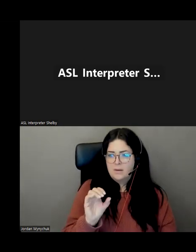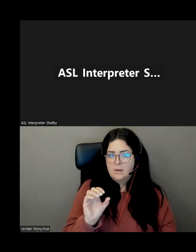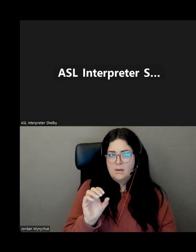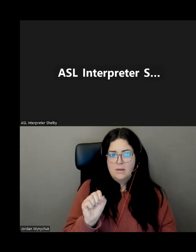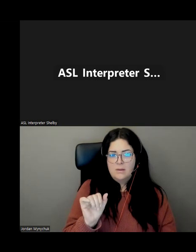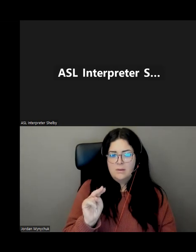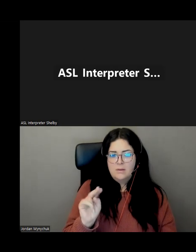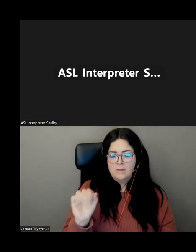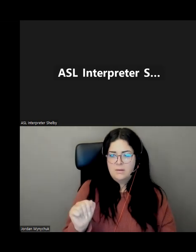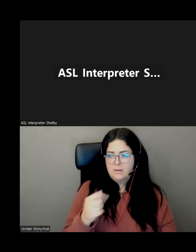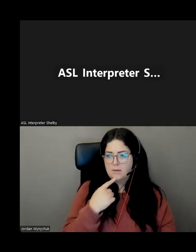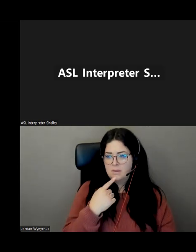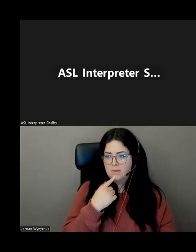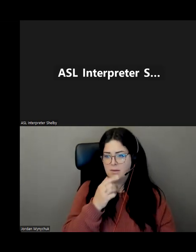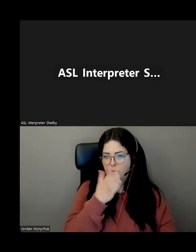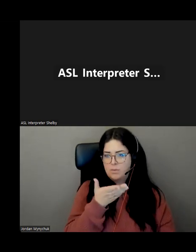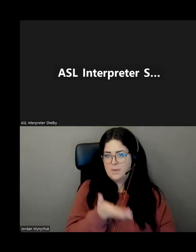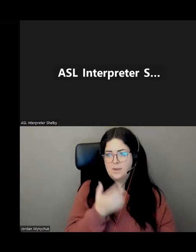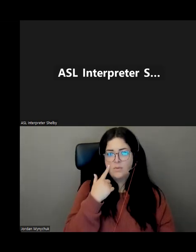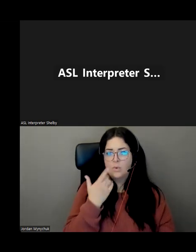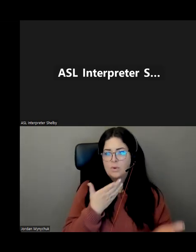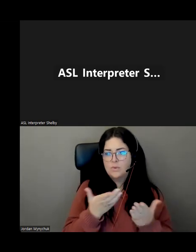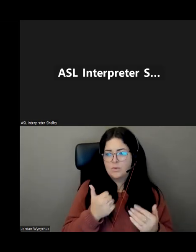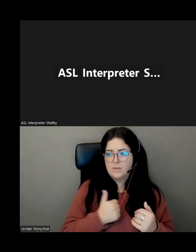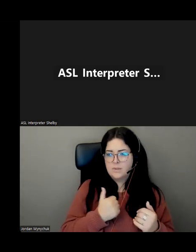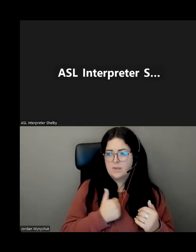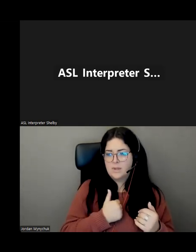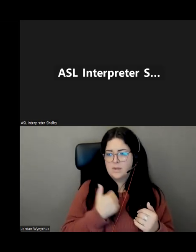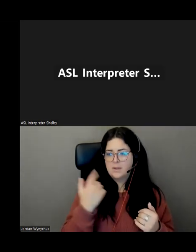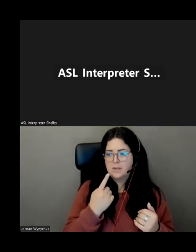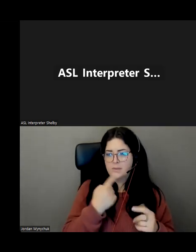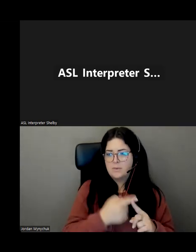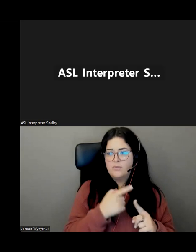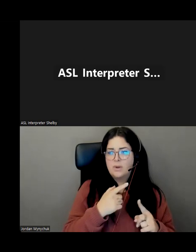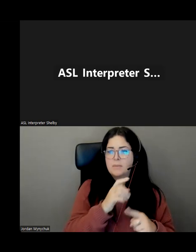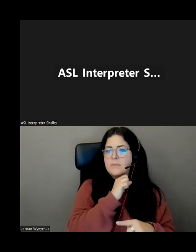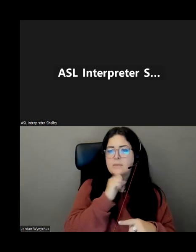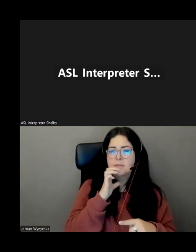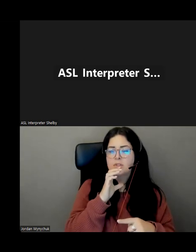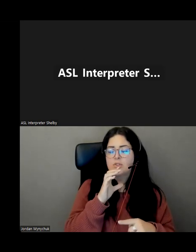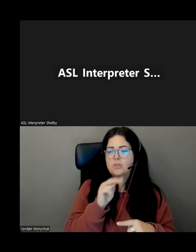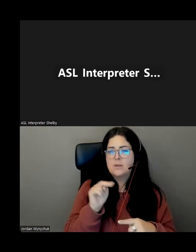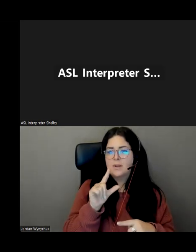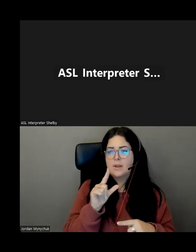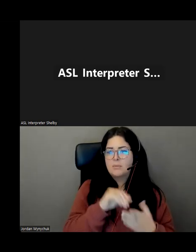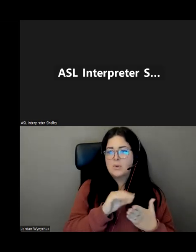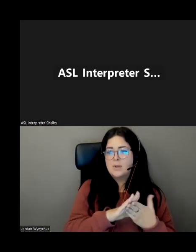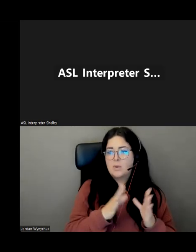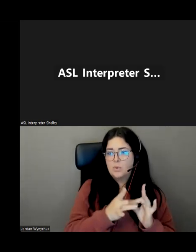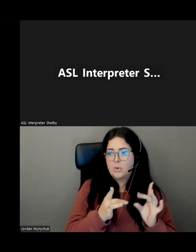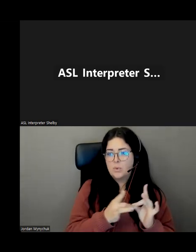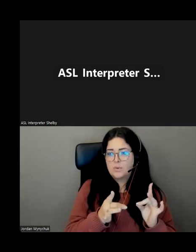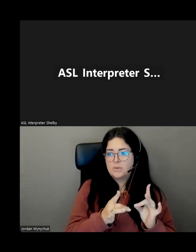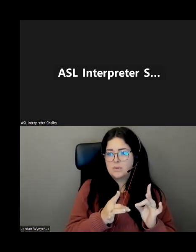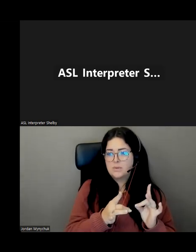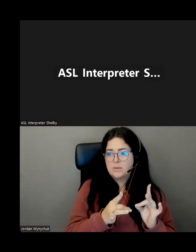said i will be away for the service canna presentation if someone from seniors nl can take notes for me please is that that'll be